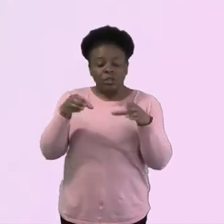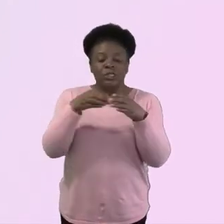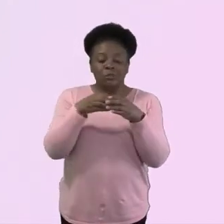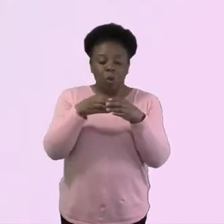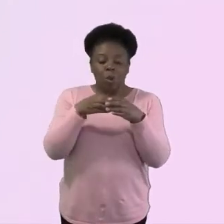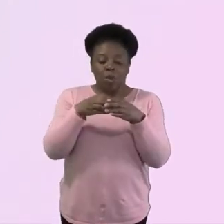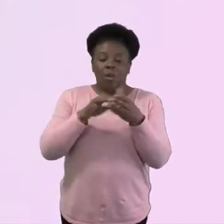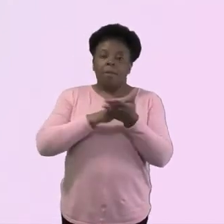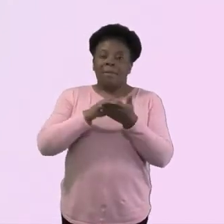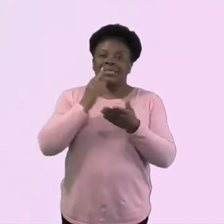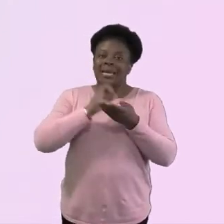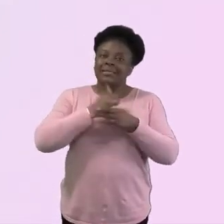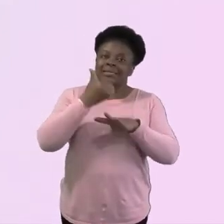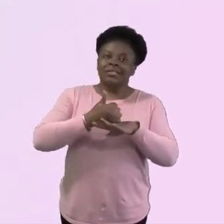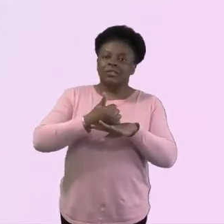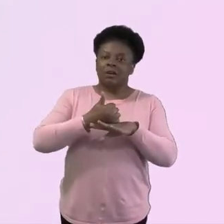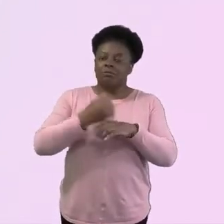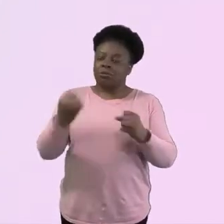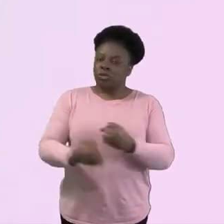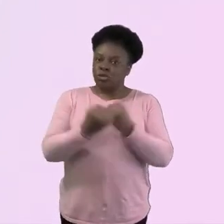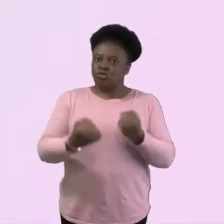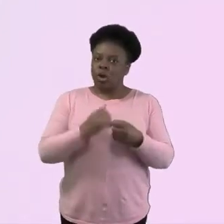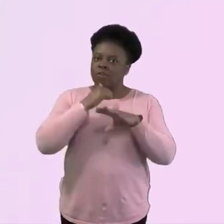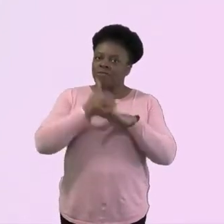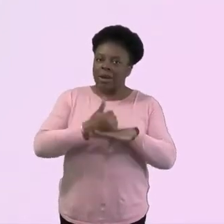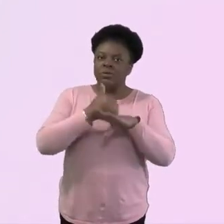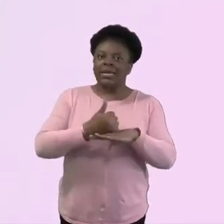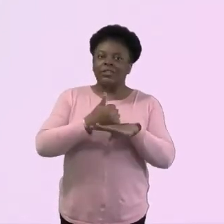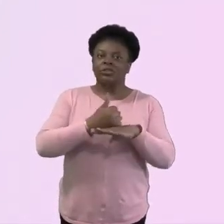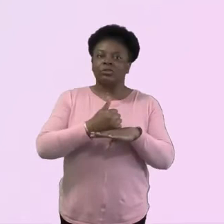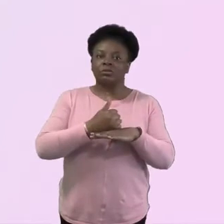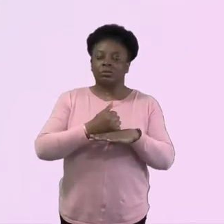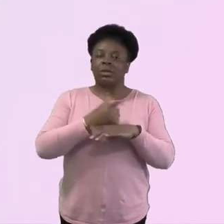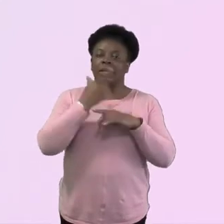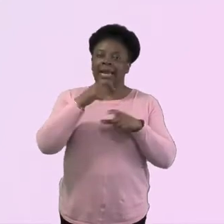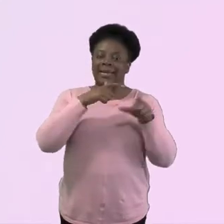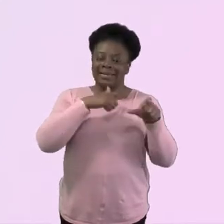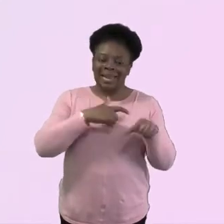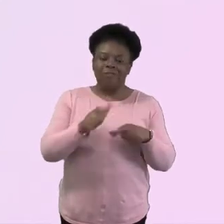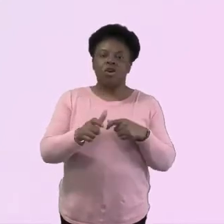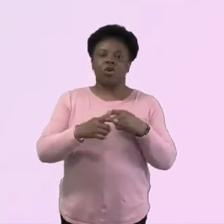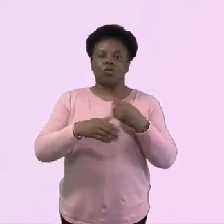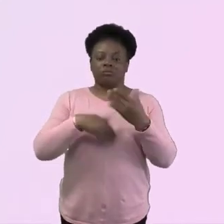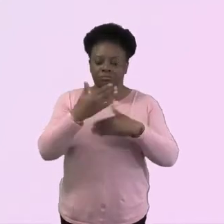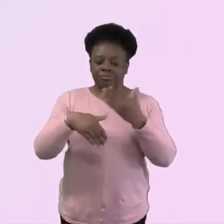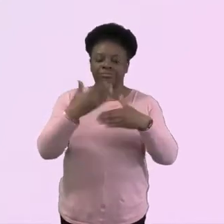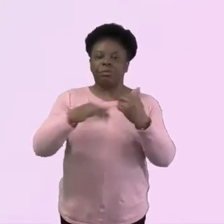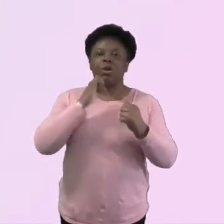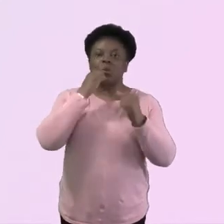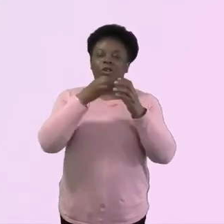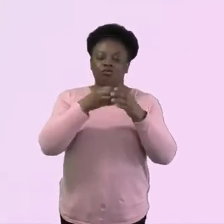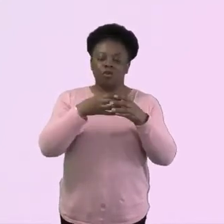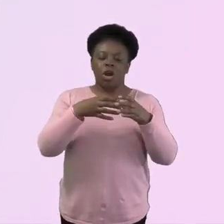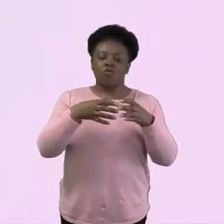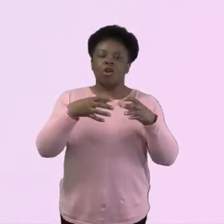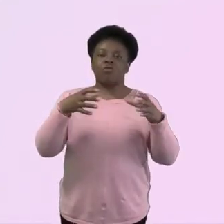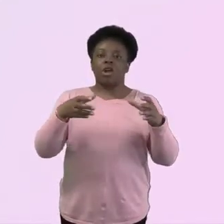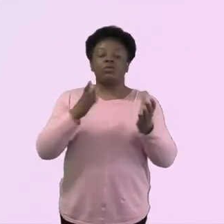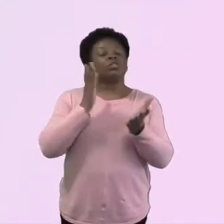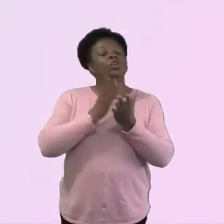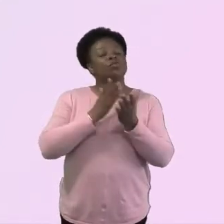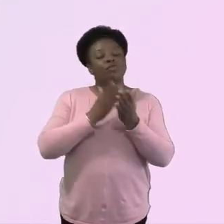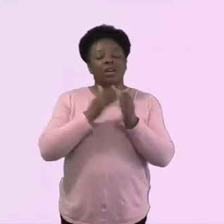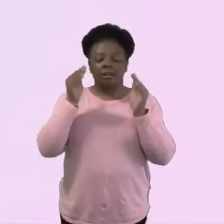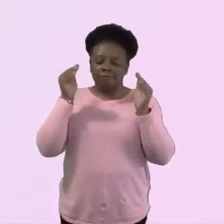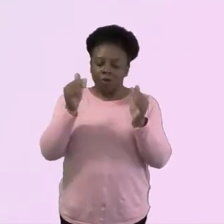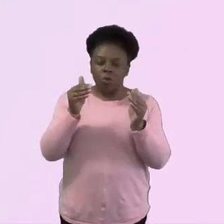relationship, things can really grow and thrive in a real way. So don't be down on that. Be excited about the time you get to spend with those young people